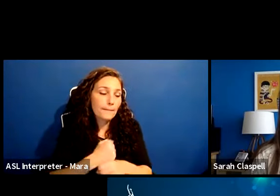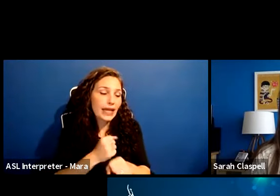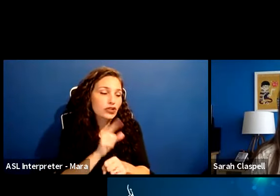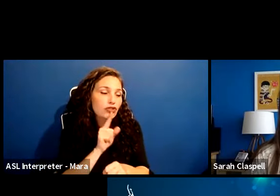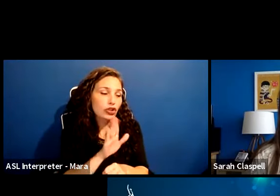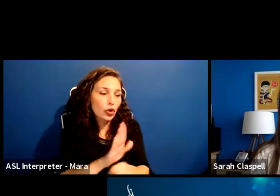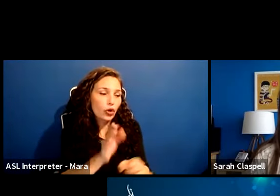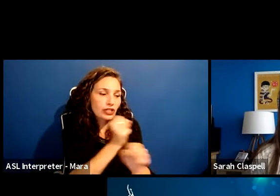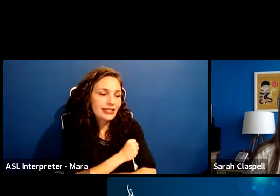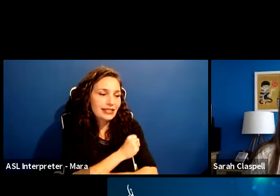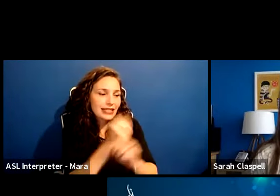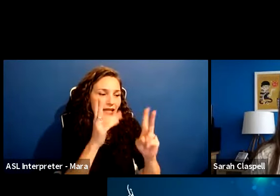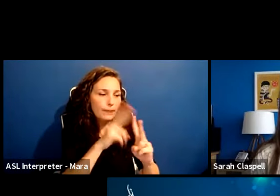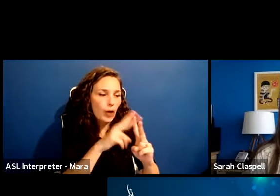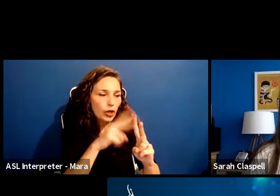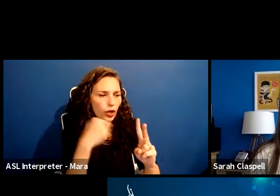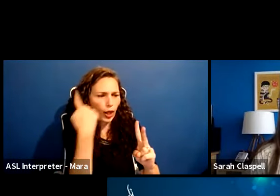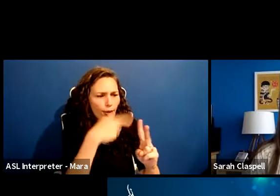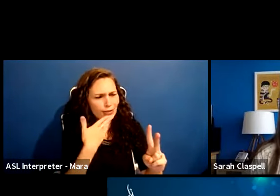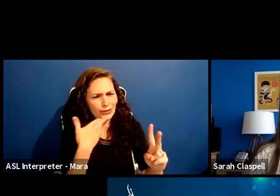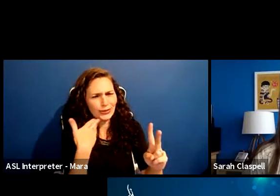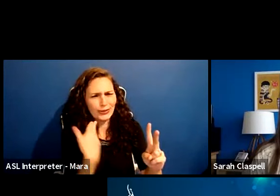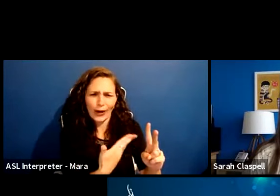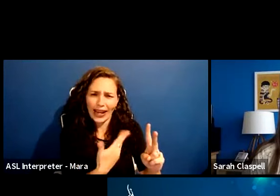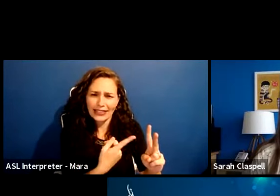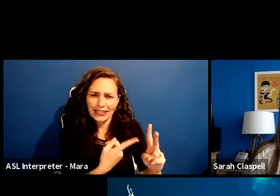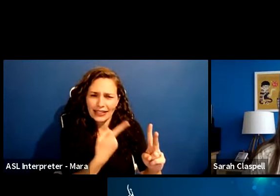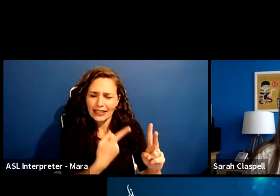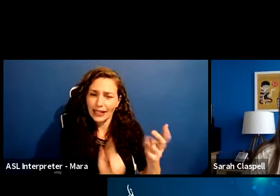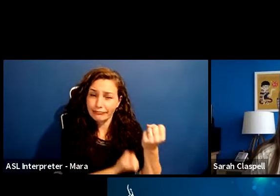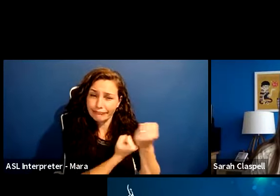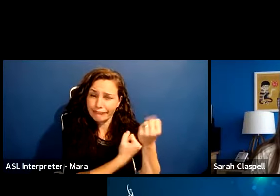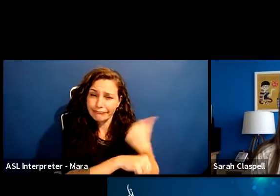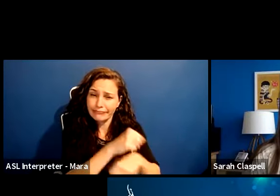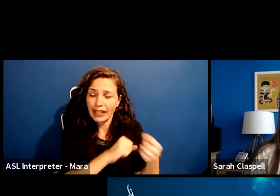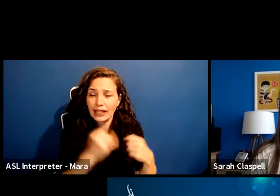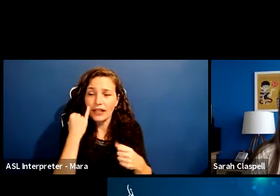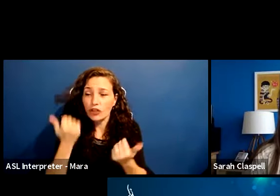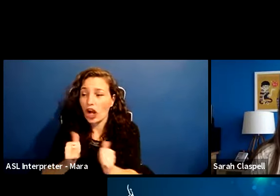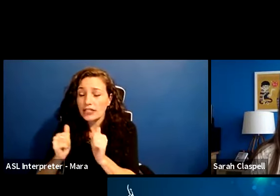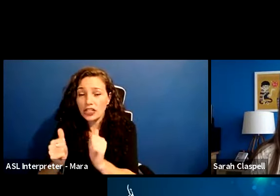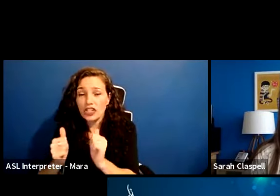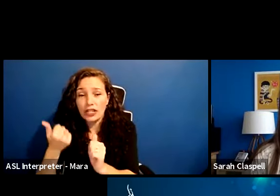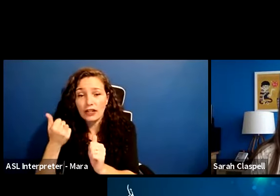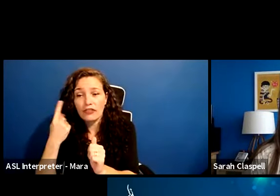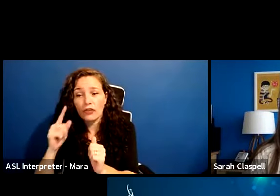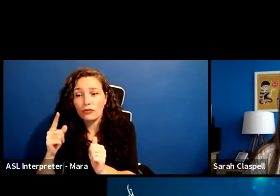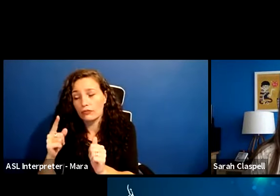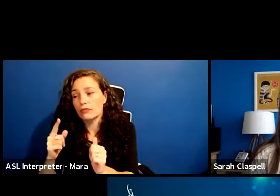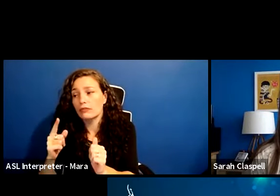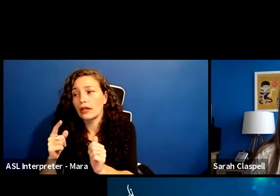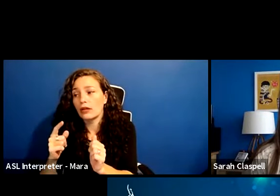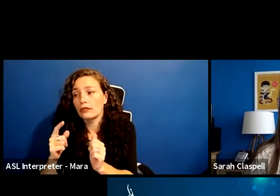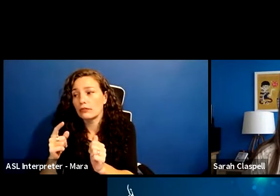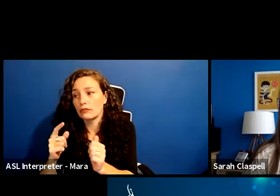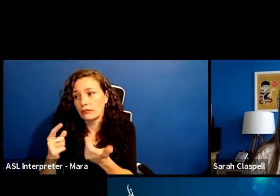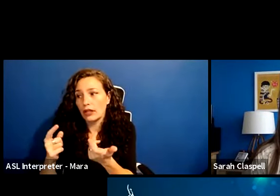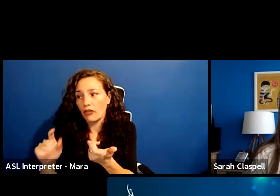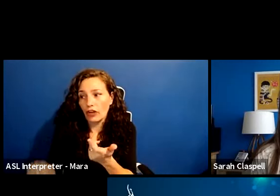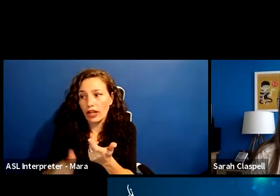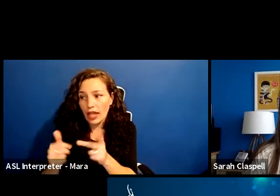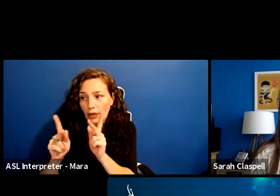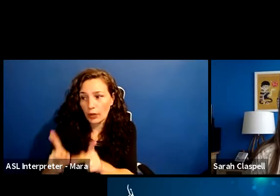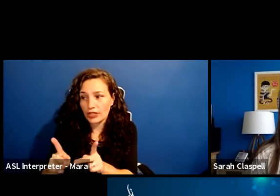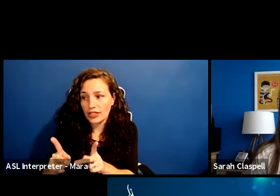scene partner look great. When you're doing an audition with someone else, if you have that mantra, you're going to come off looking good in that